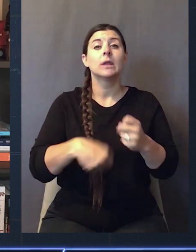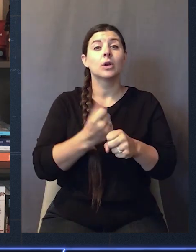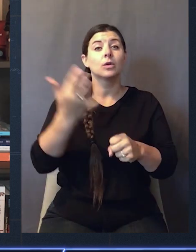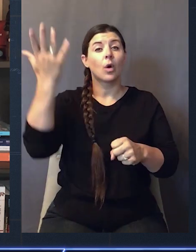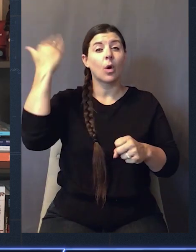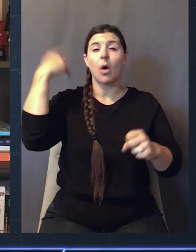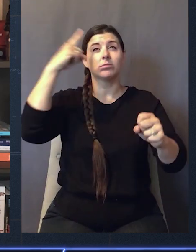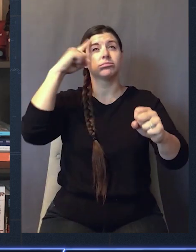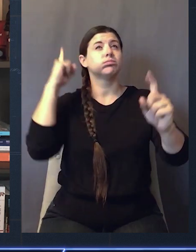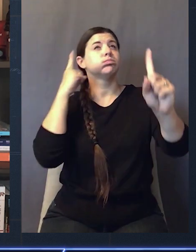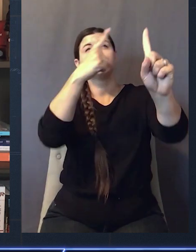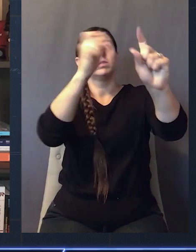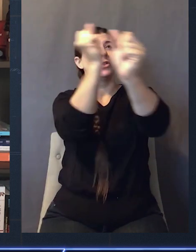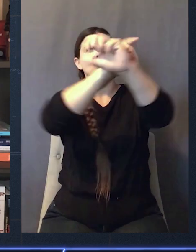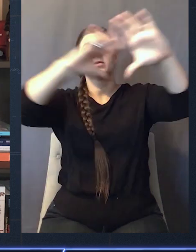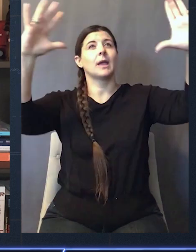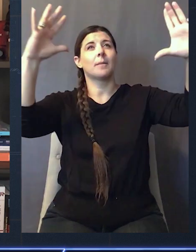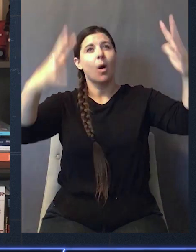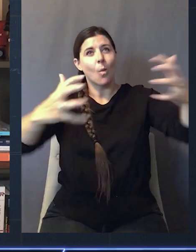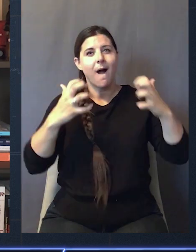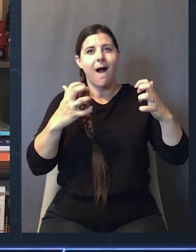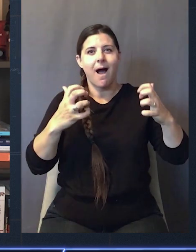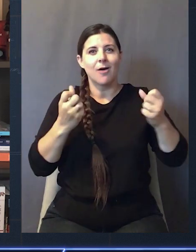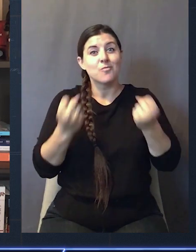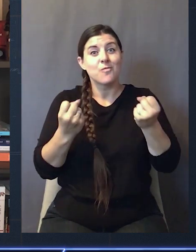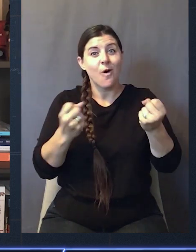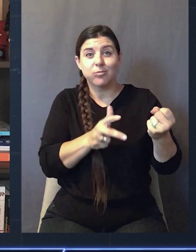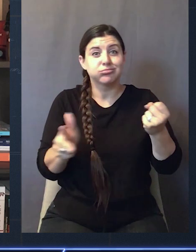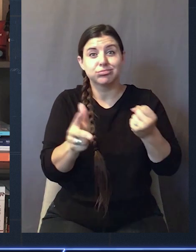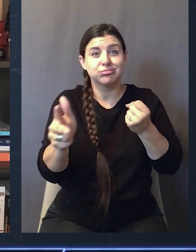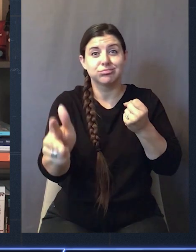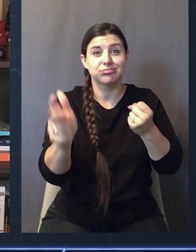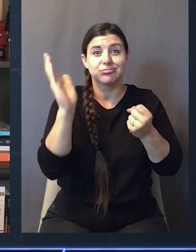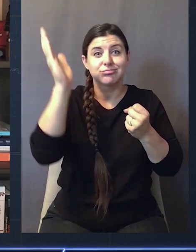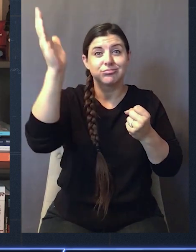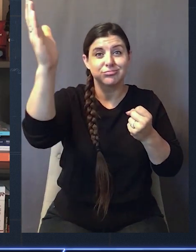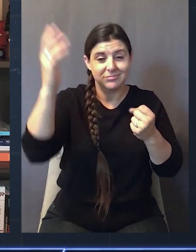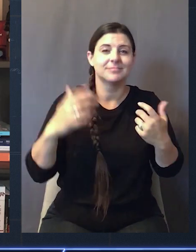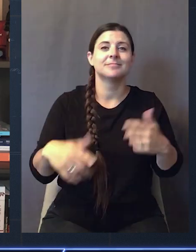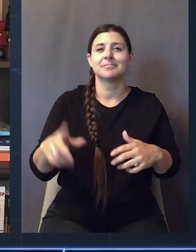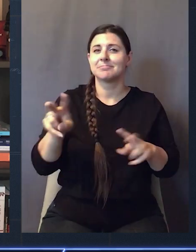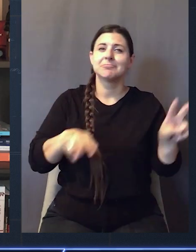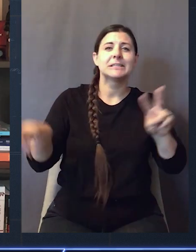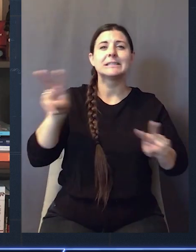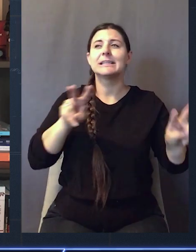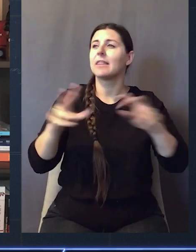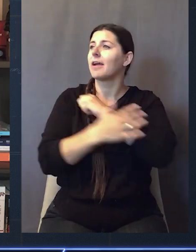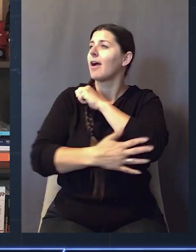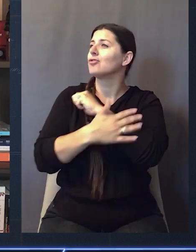this crazy dream. I had this idea of doing a road trip. I thought it'd be so awesome to see the country,